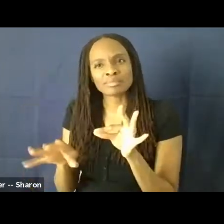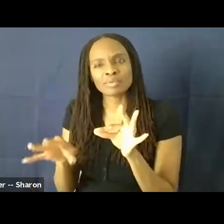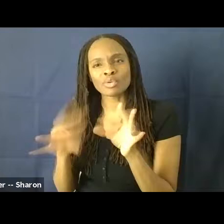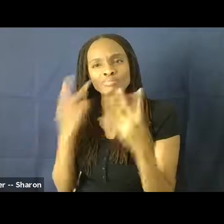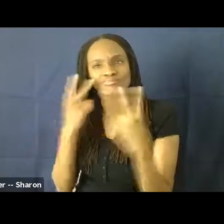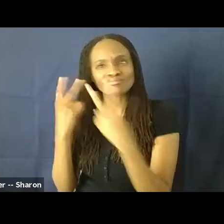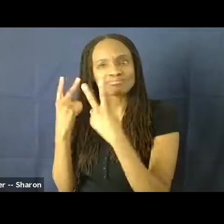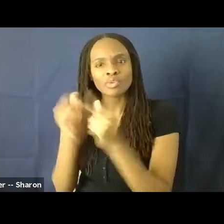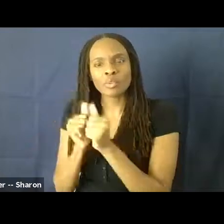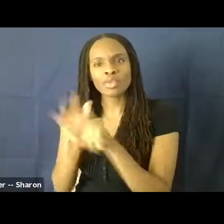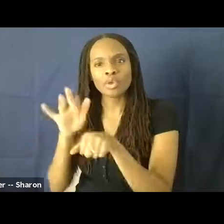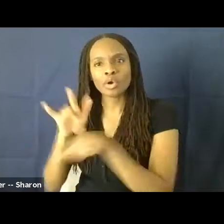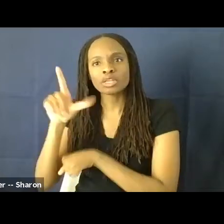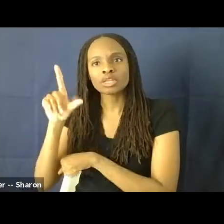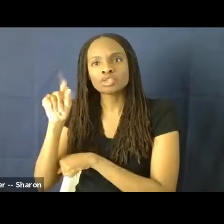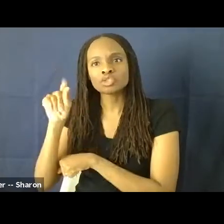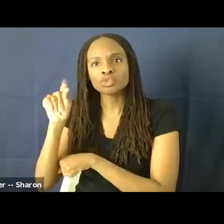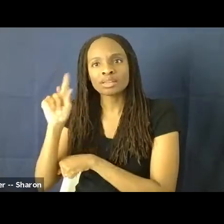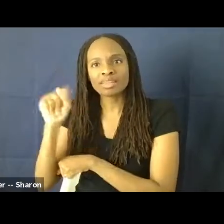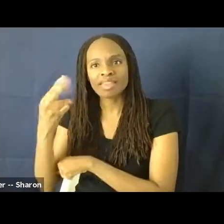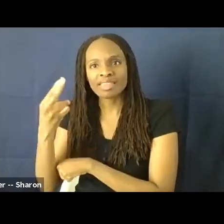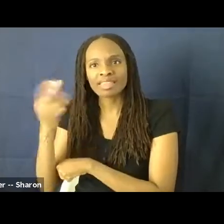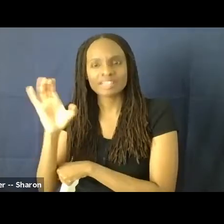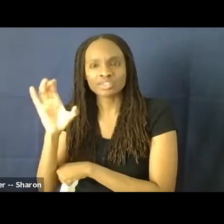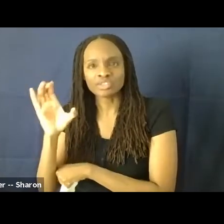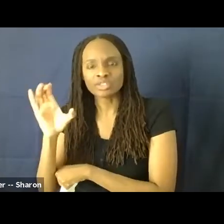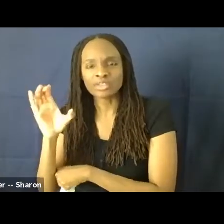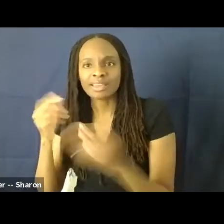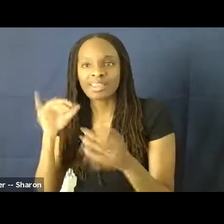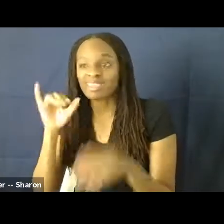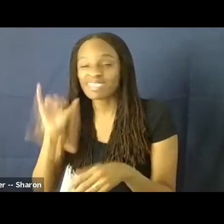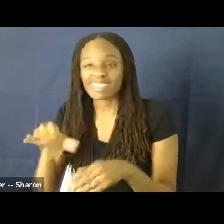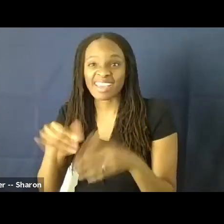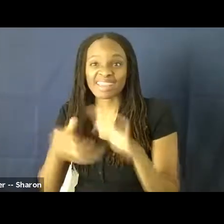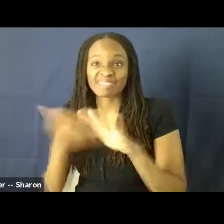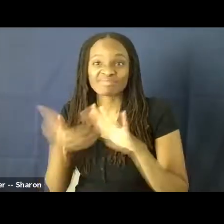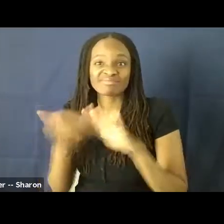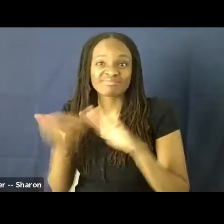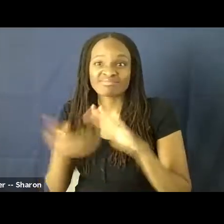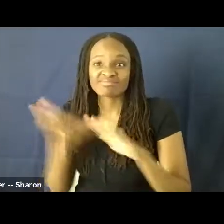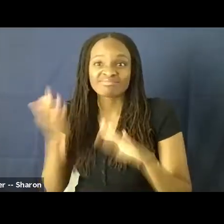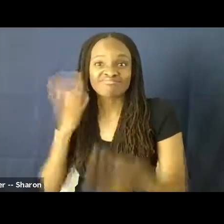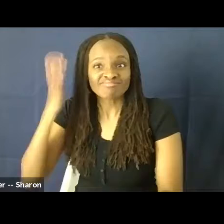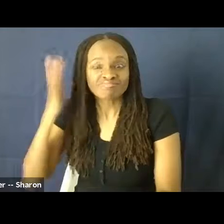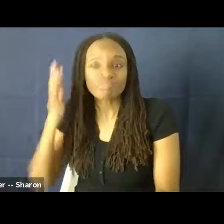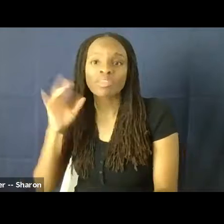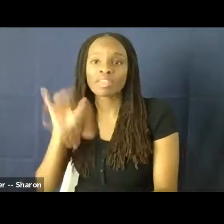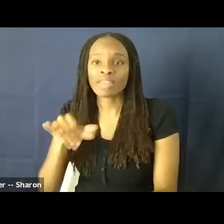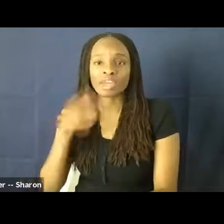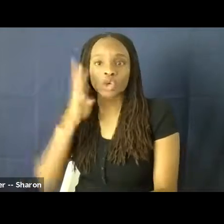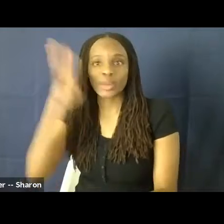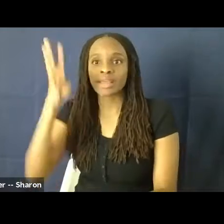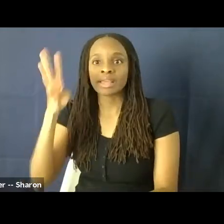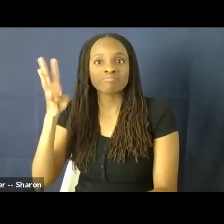cultural norms. The decisions made by the production code administration operated in the service of white supremacy and created this long